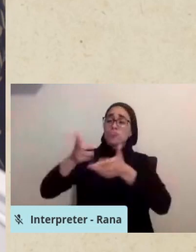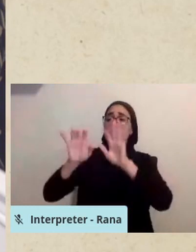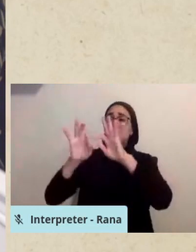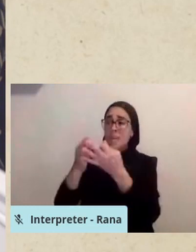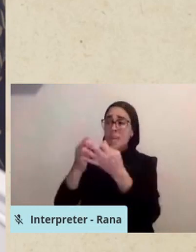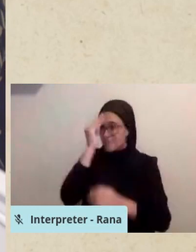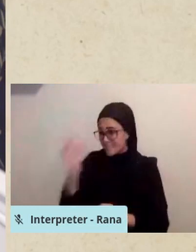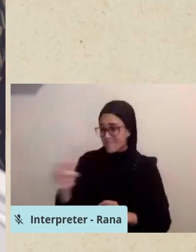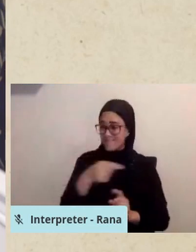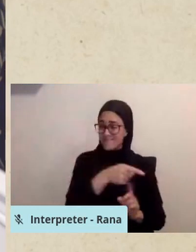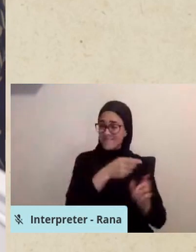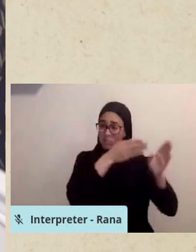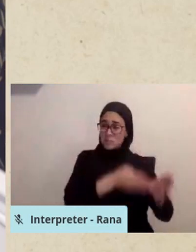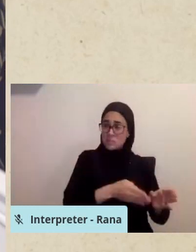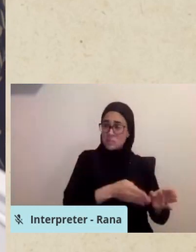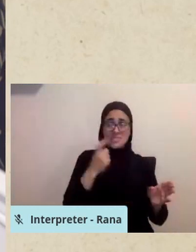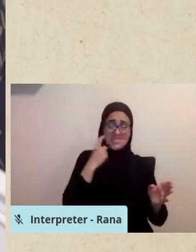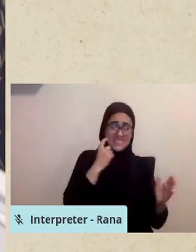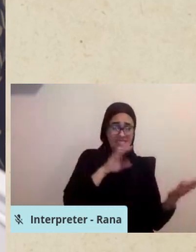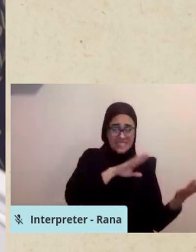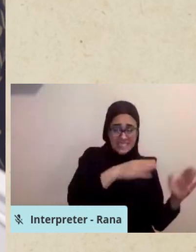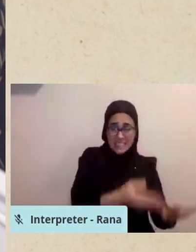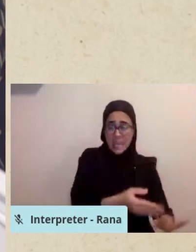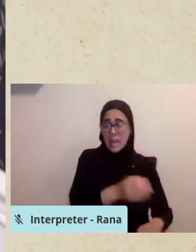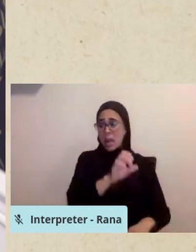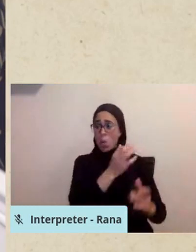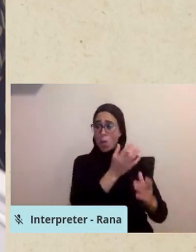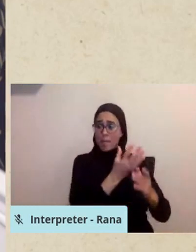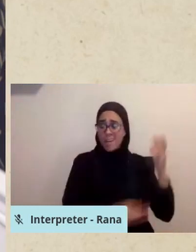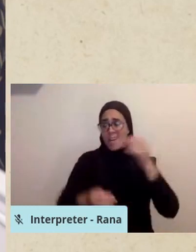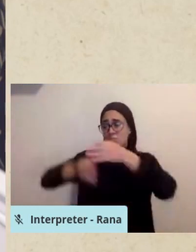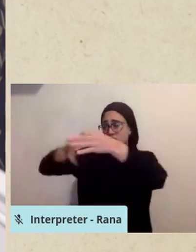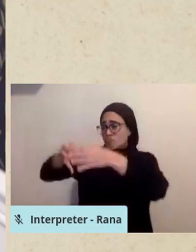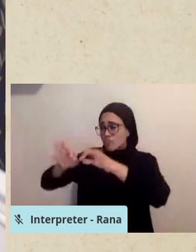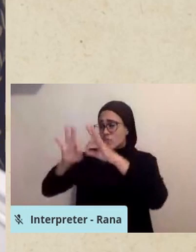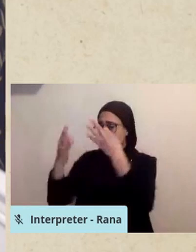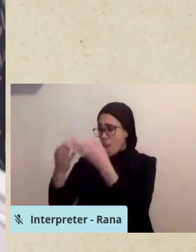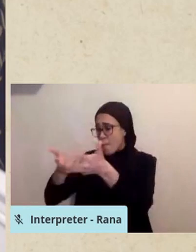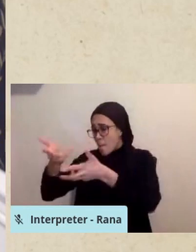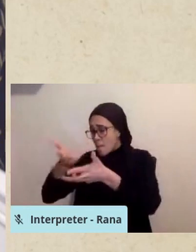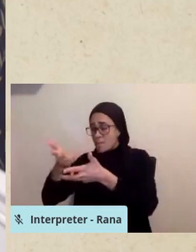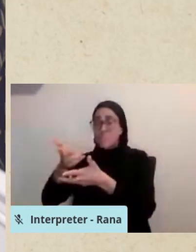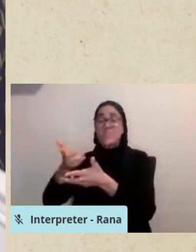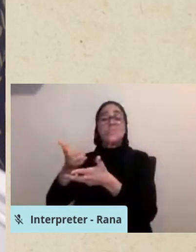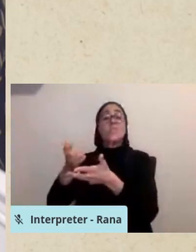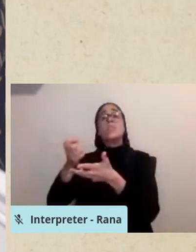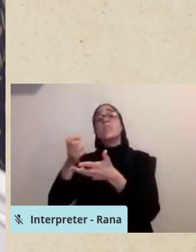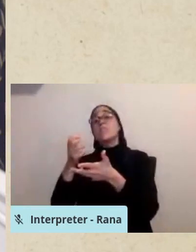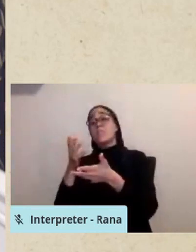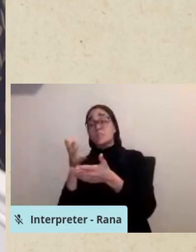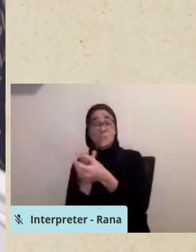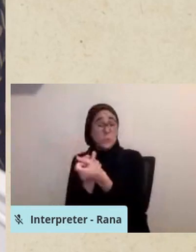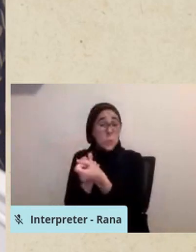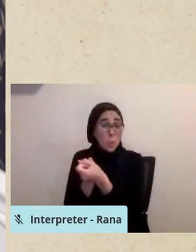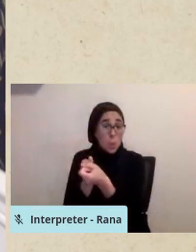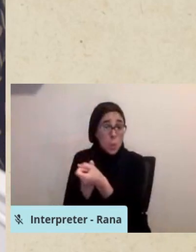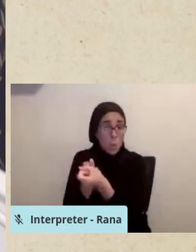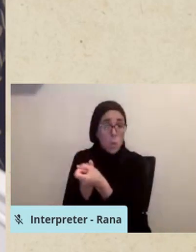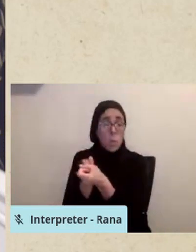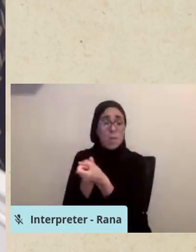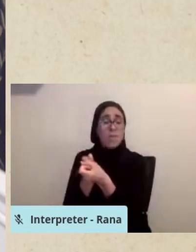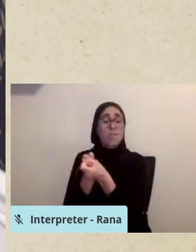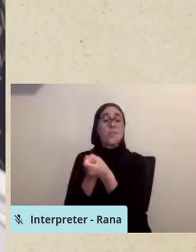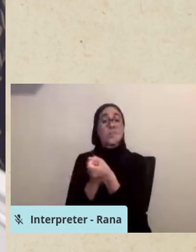recently deceased loved one, right? And speaking with them at the bedside and offering them support. And that's